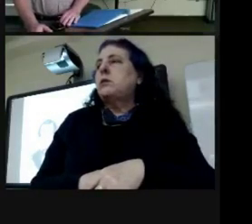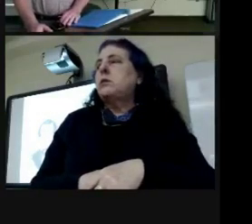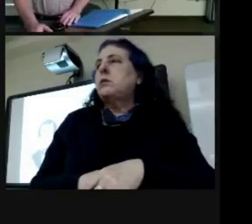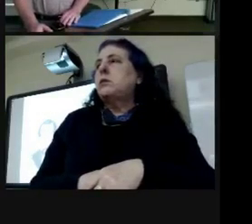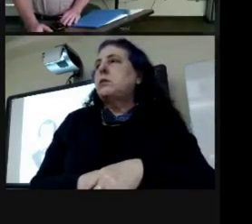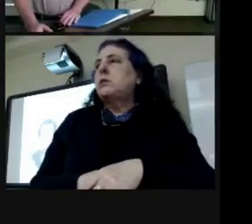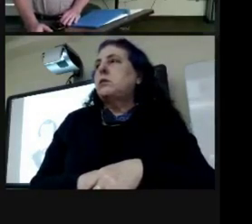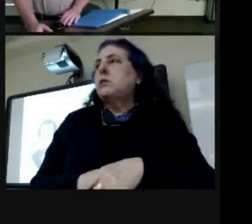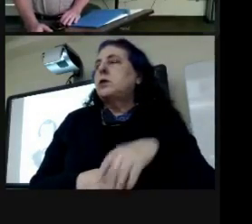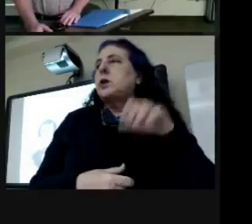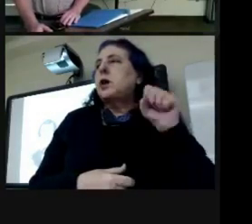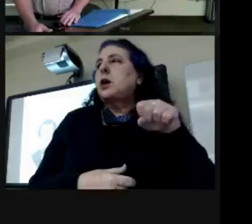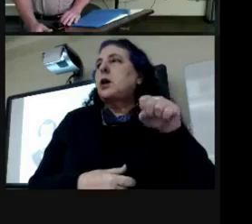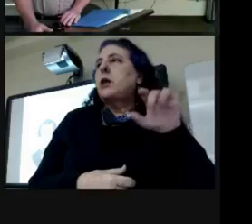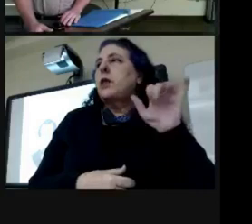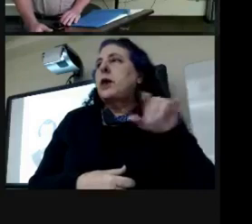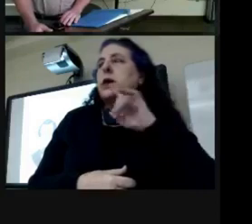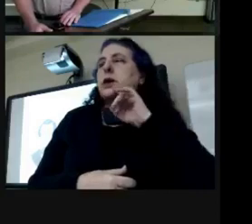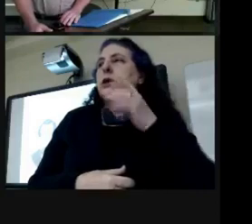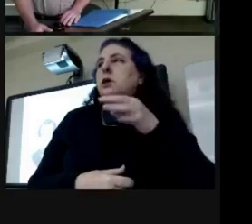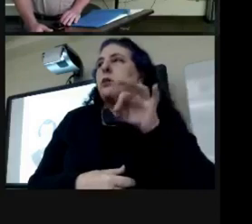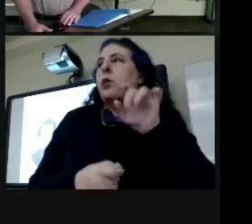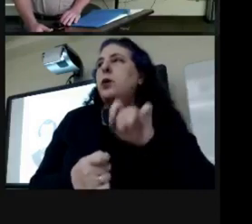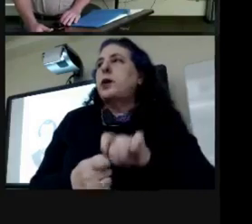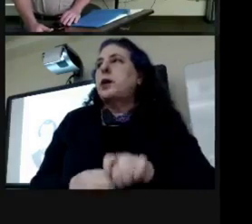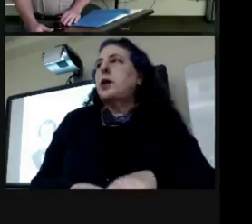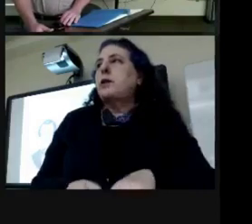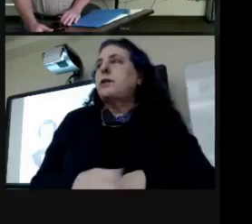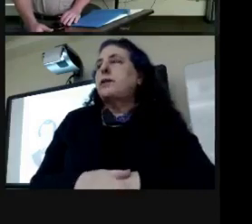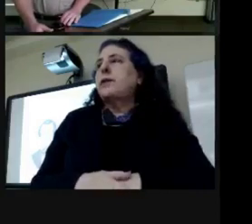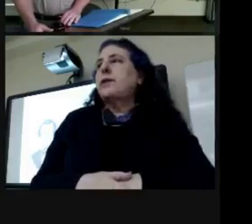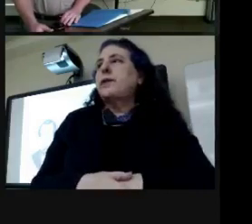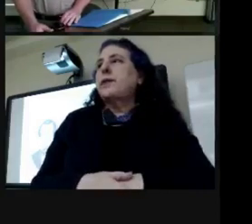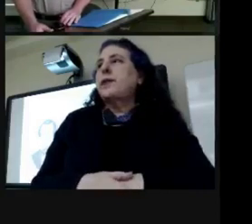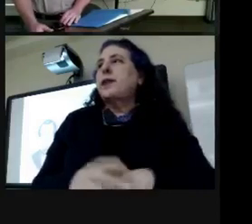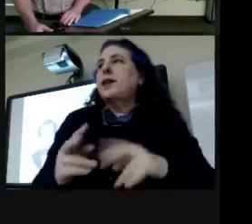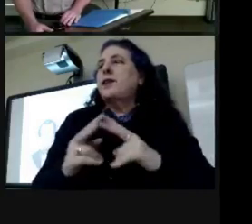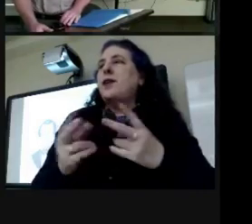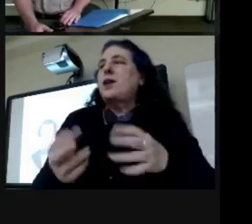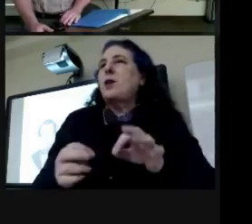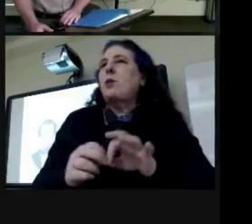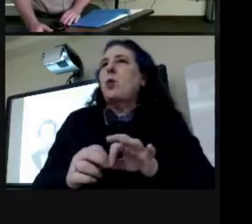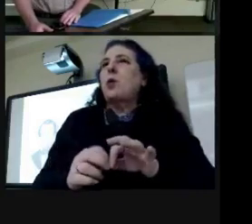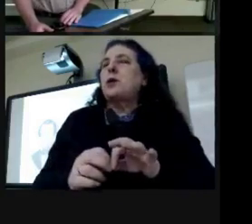Yeah, that's an important detail. Yes, very important.